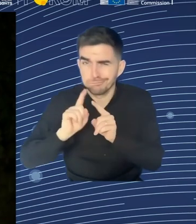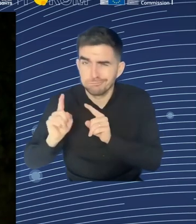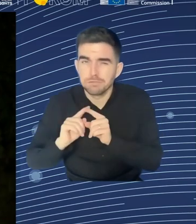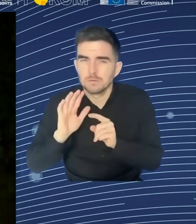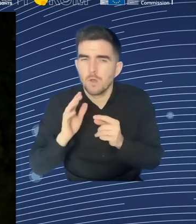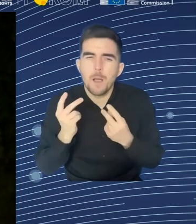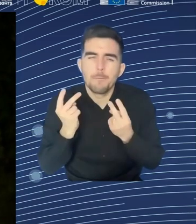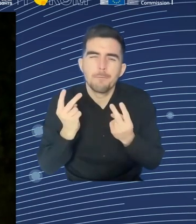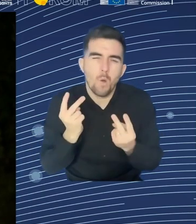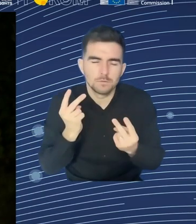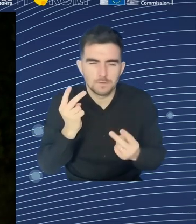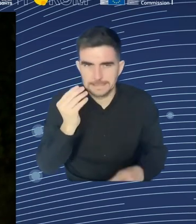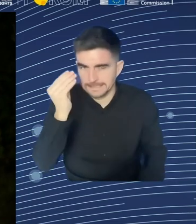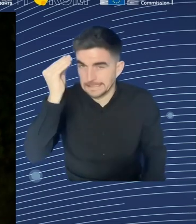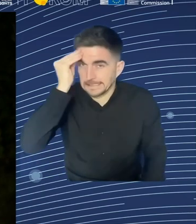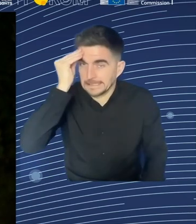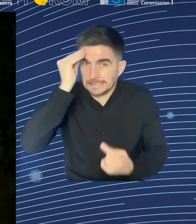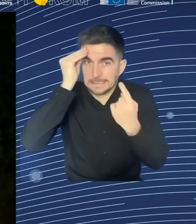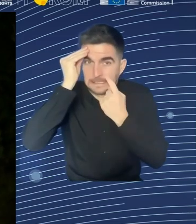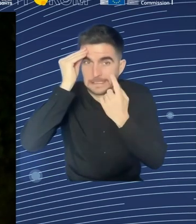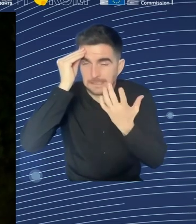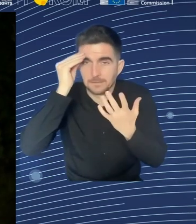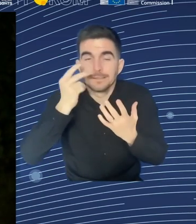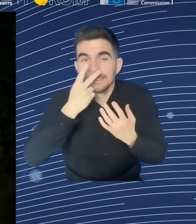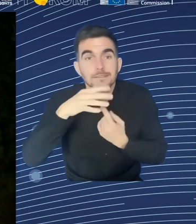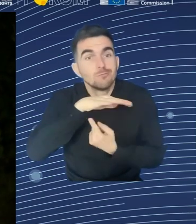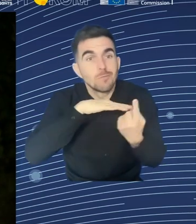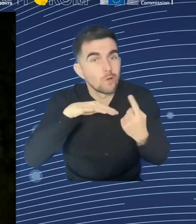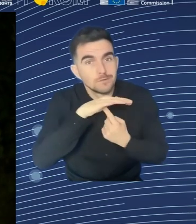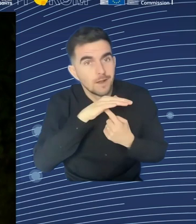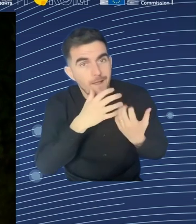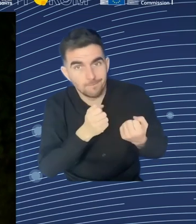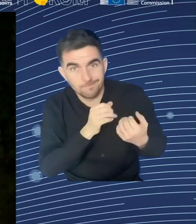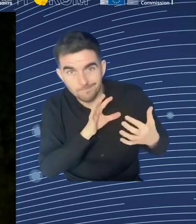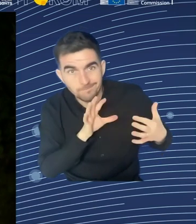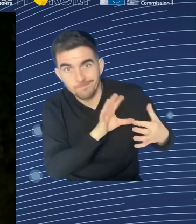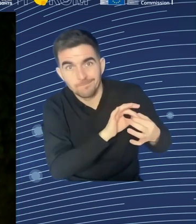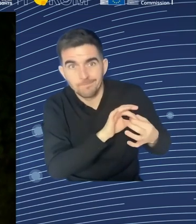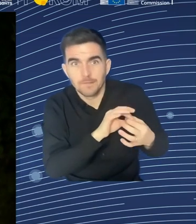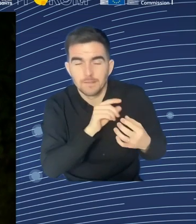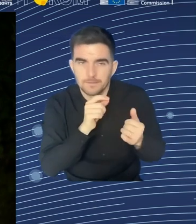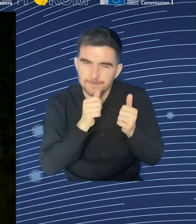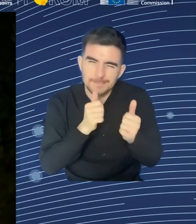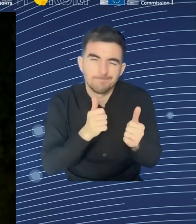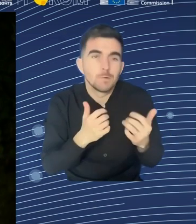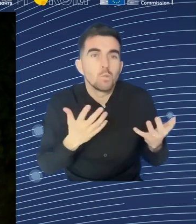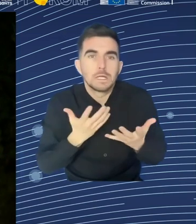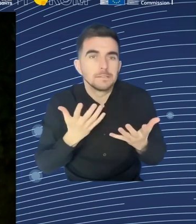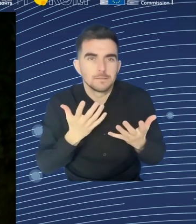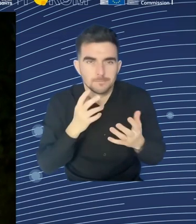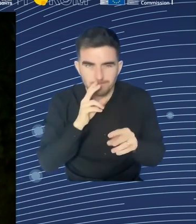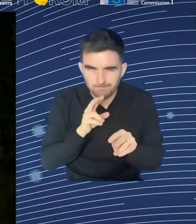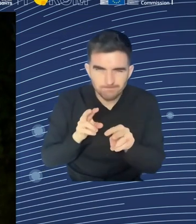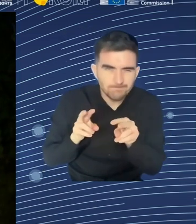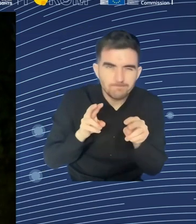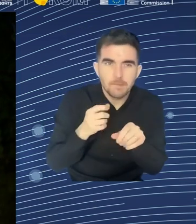and the workers, but particularly here, the role of collective bargaining in the member states, in the sectors, in the companies, is really at play to find the right